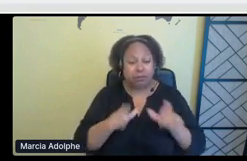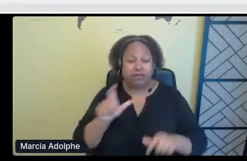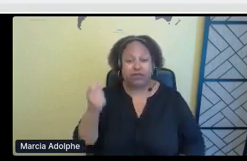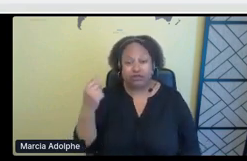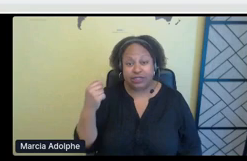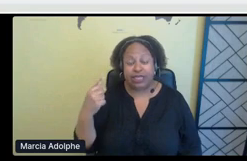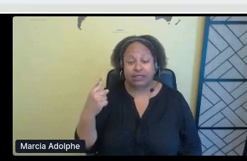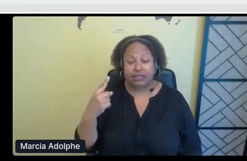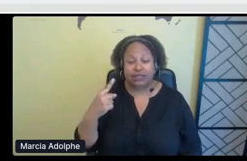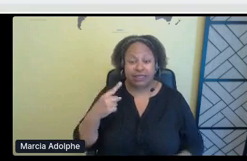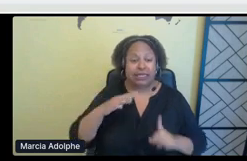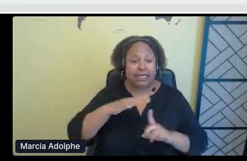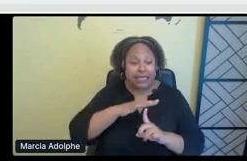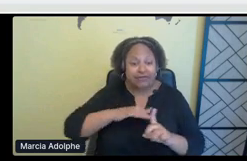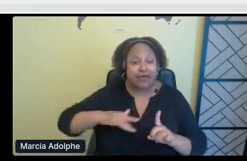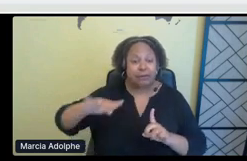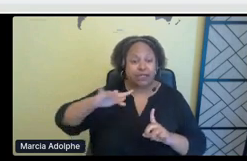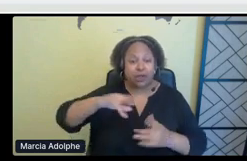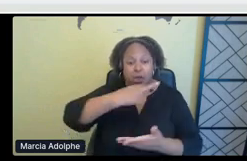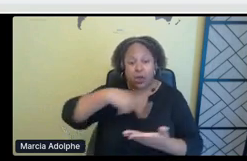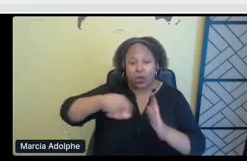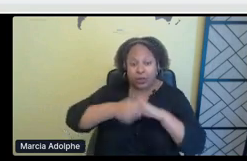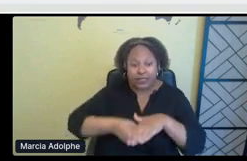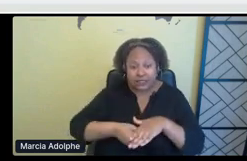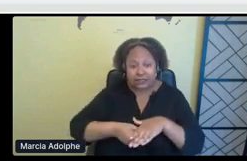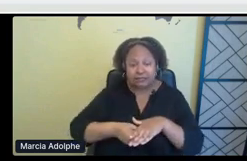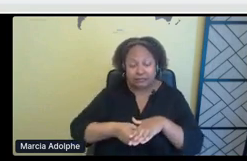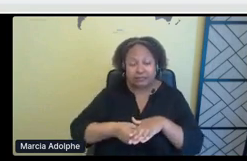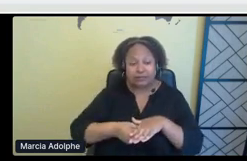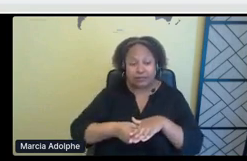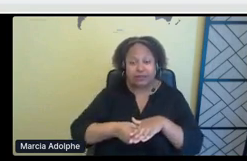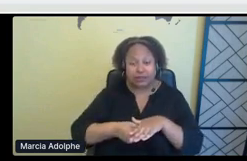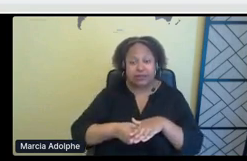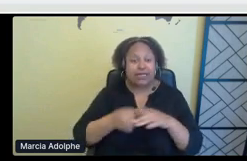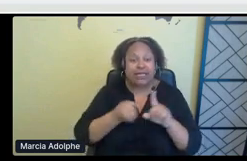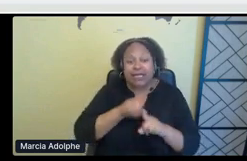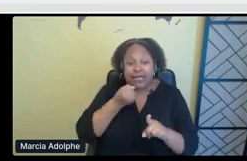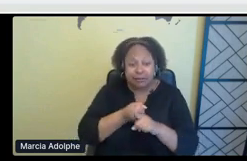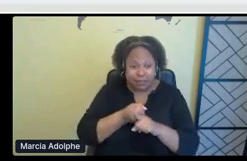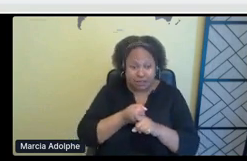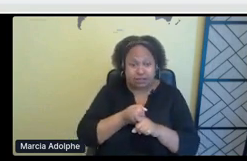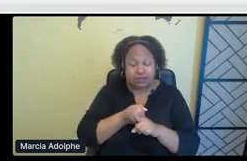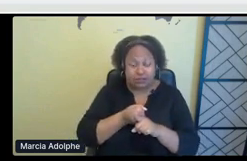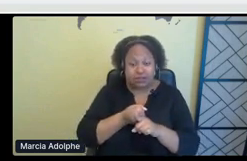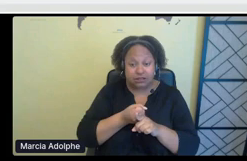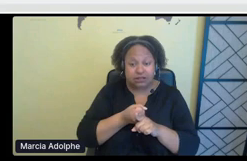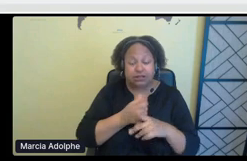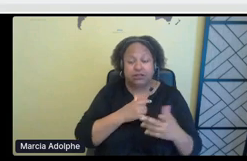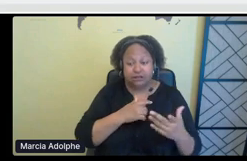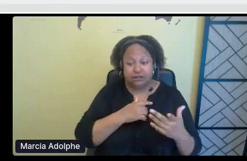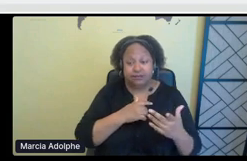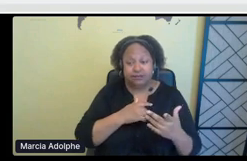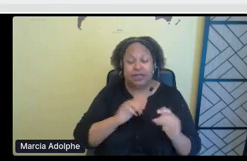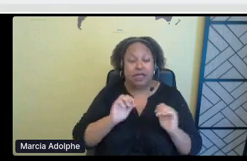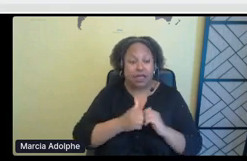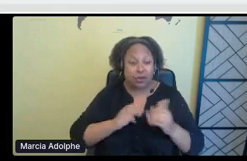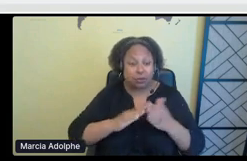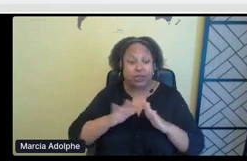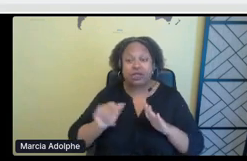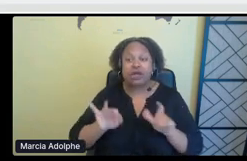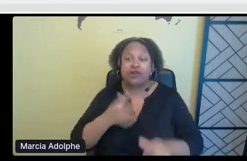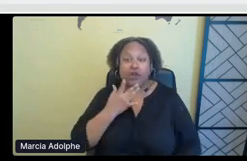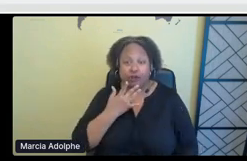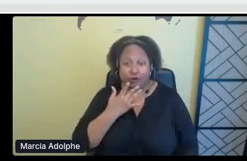about environmental racism, there's a difference, um, between impact of the ways in which communities of color,